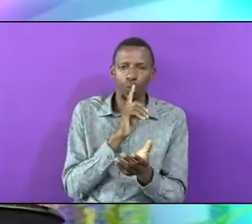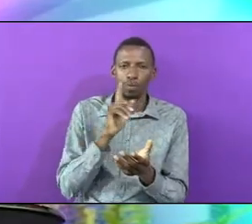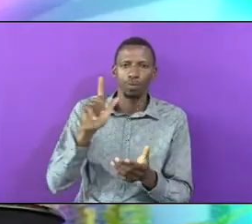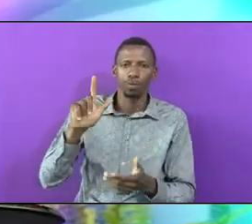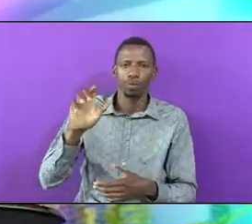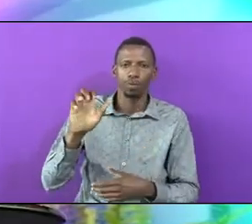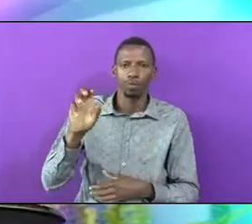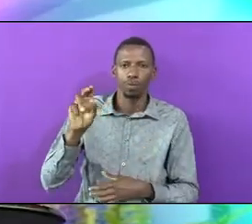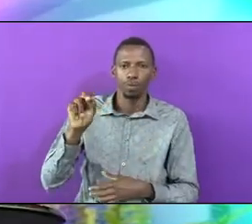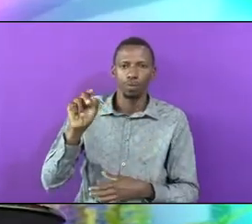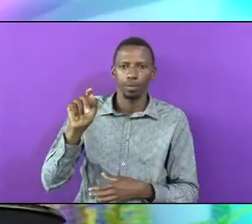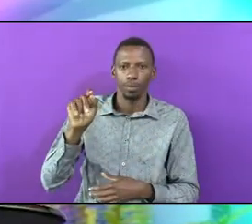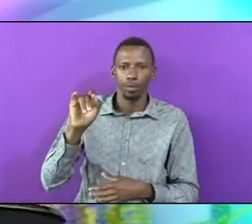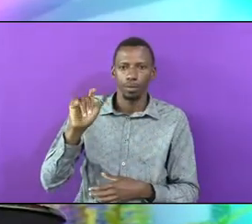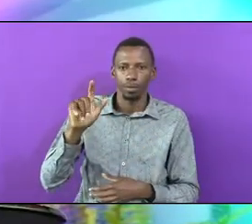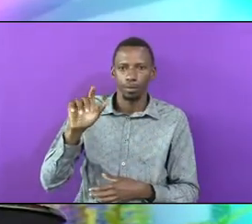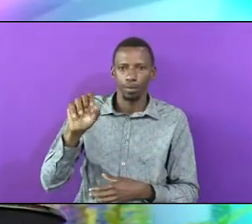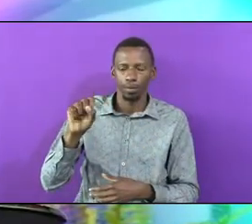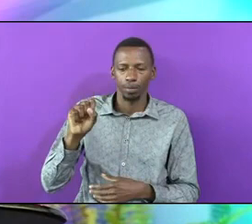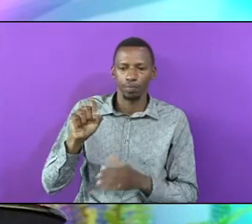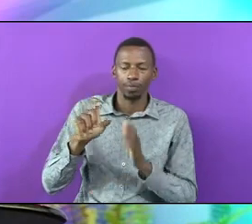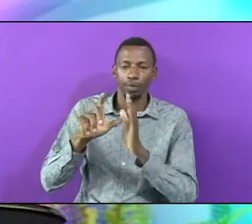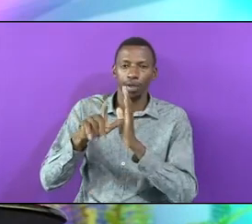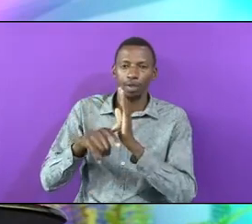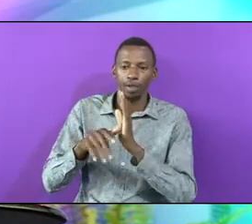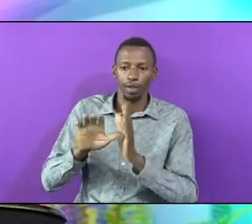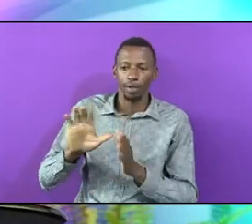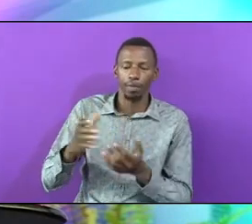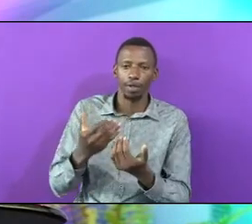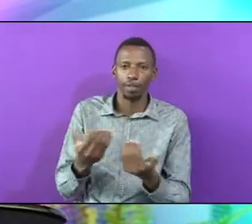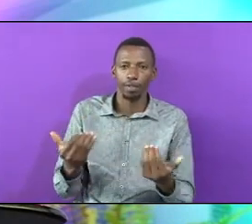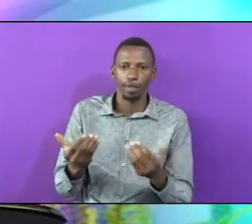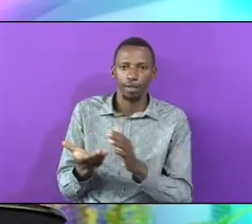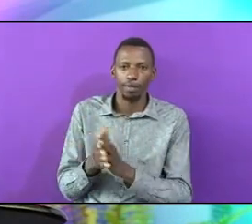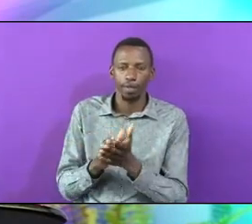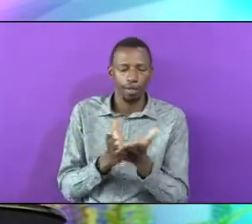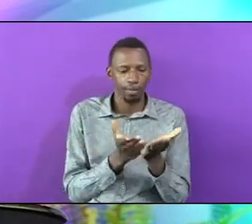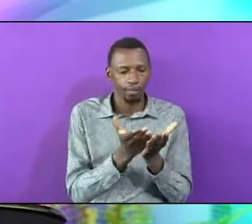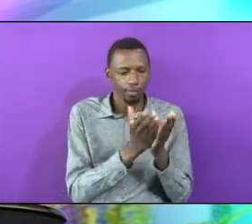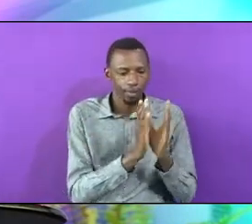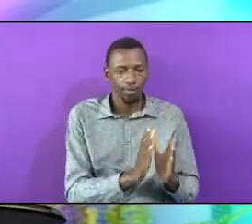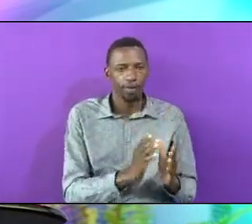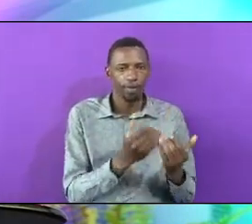Later On His Children Became The Servants Of The Children Of Jacob